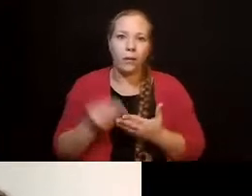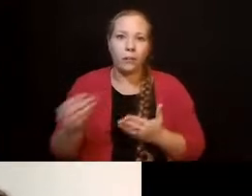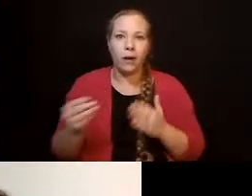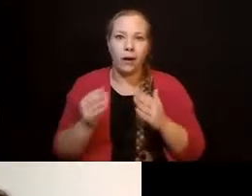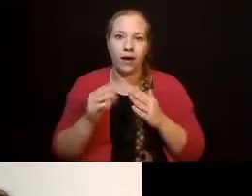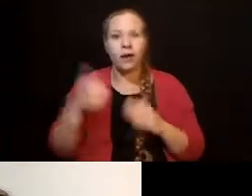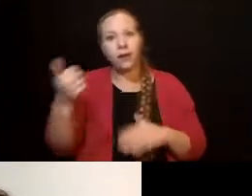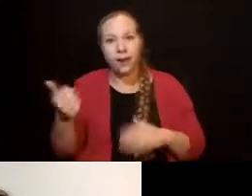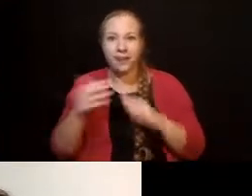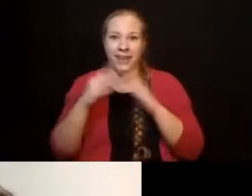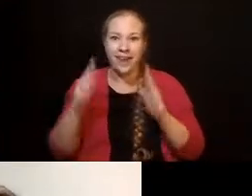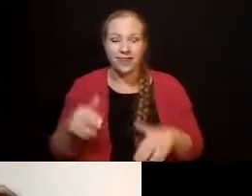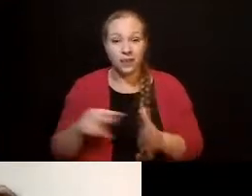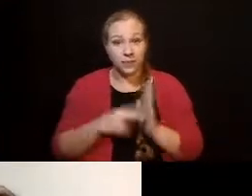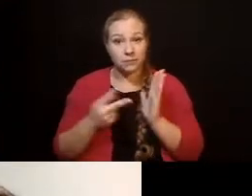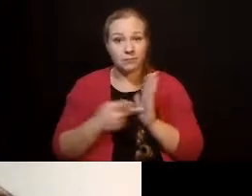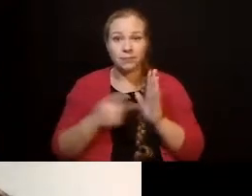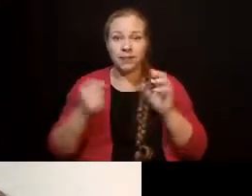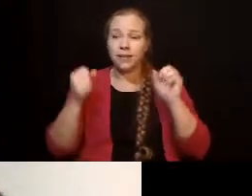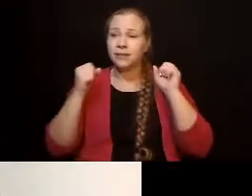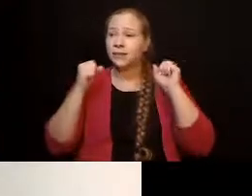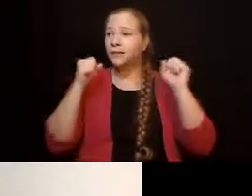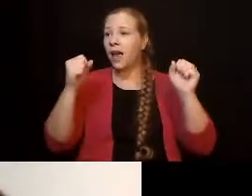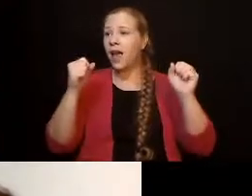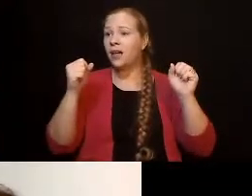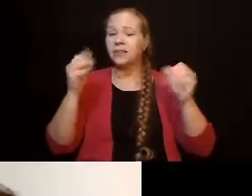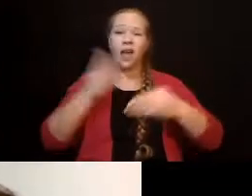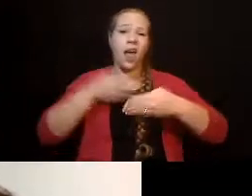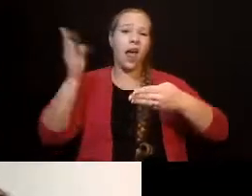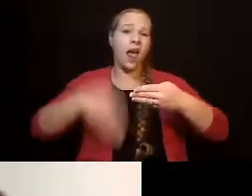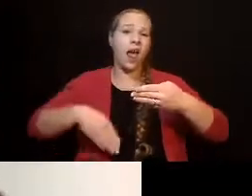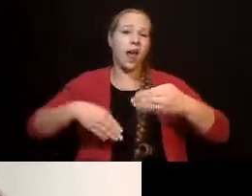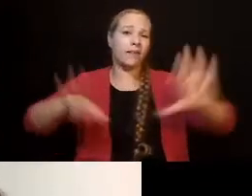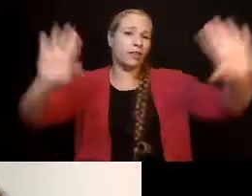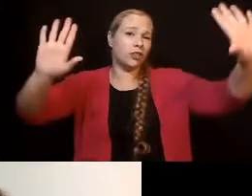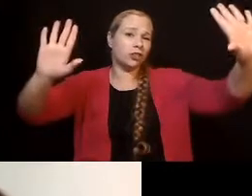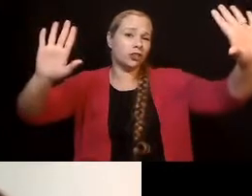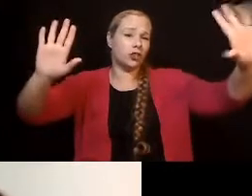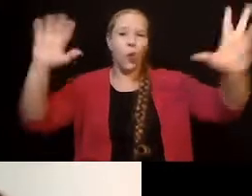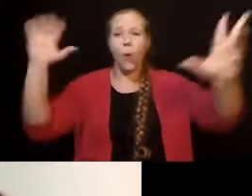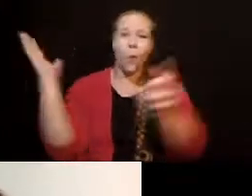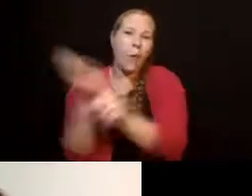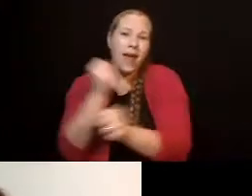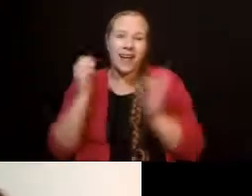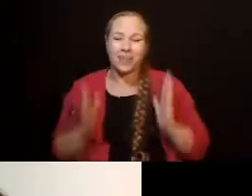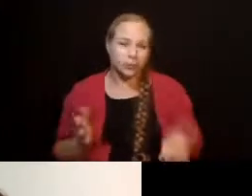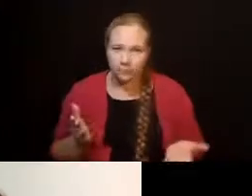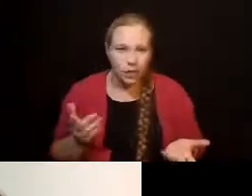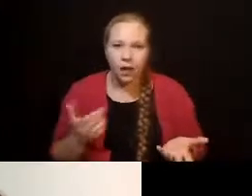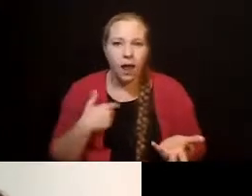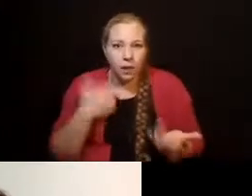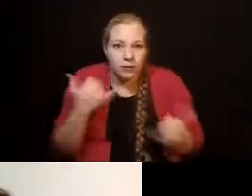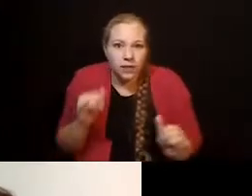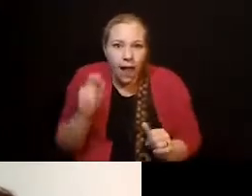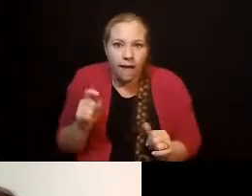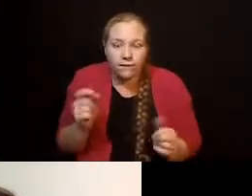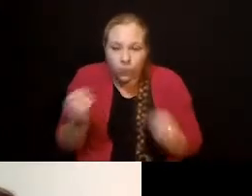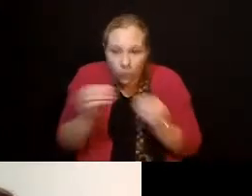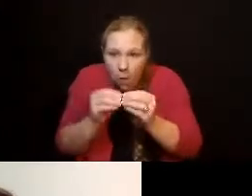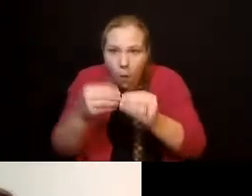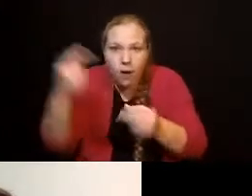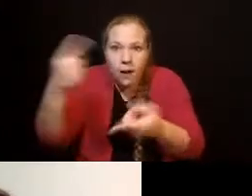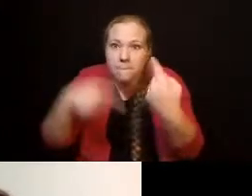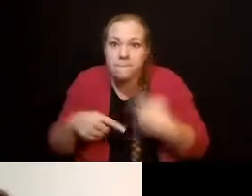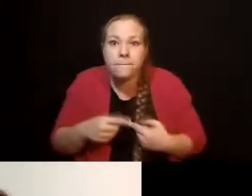and we've arrived? Absolutely not. I don't know what's going to happen with work when we get ready to go back to work. His